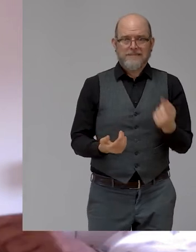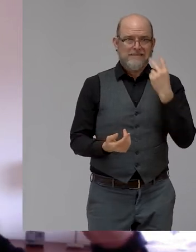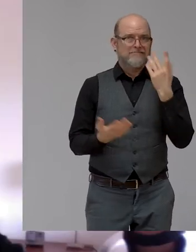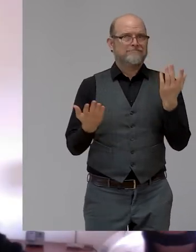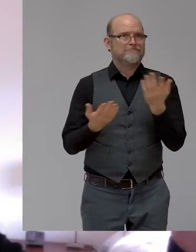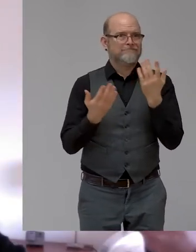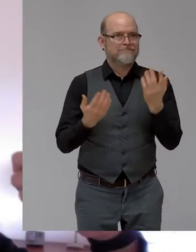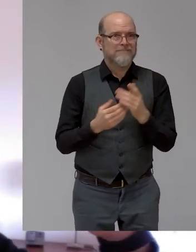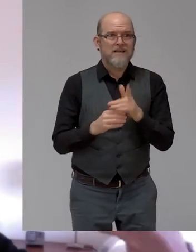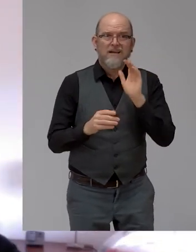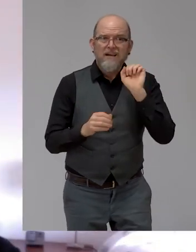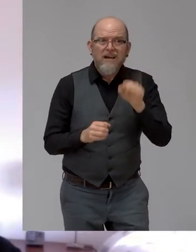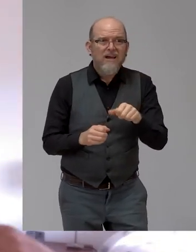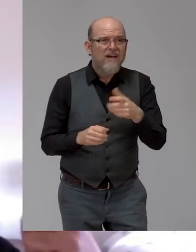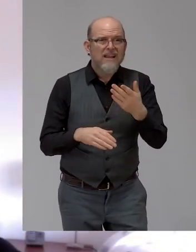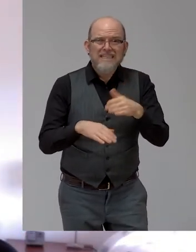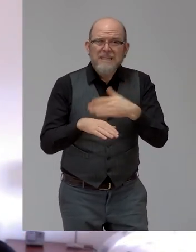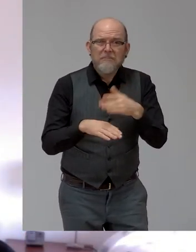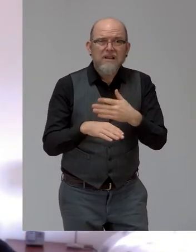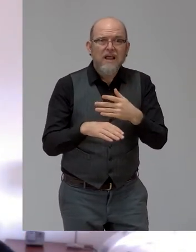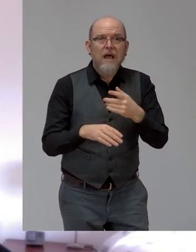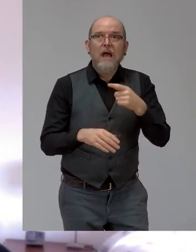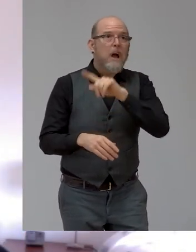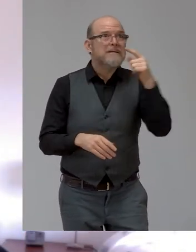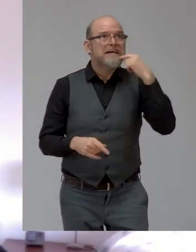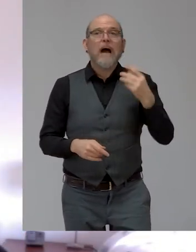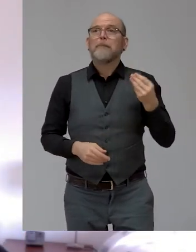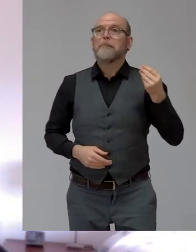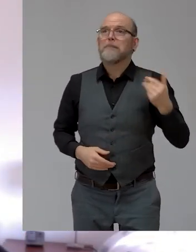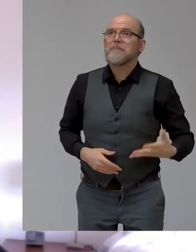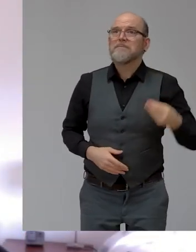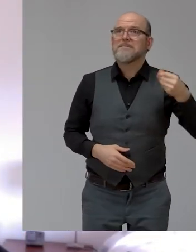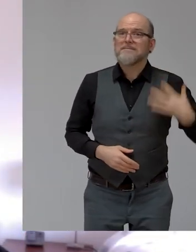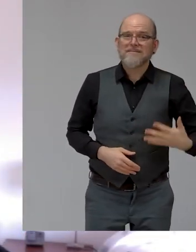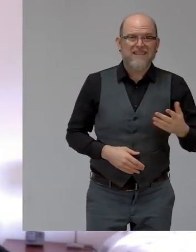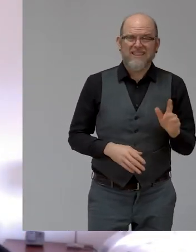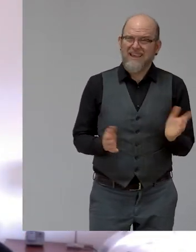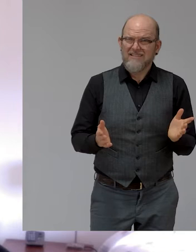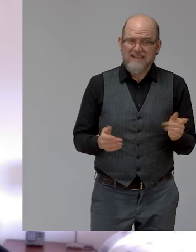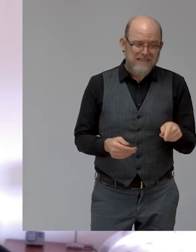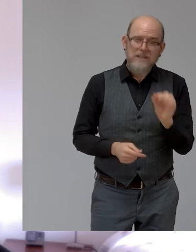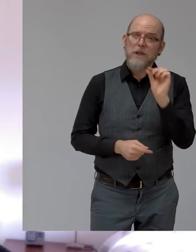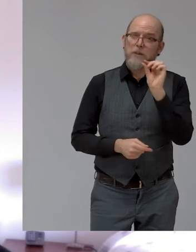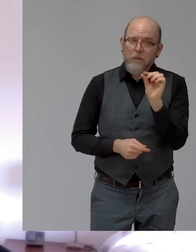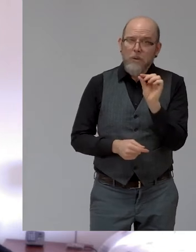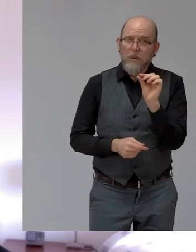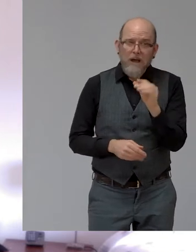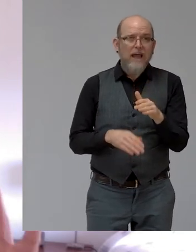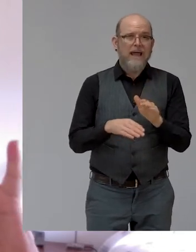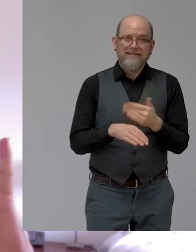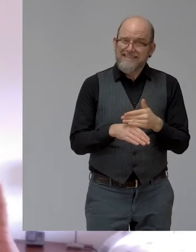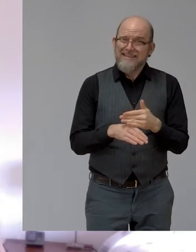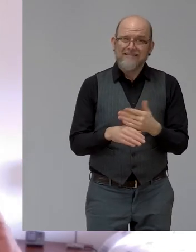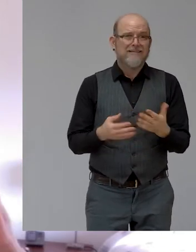this as something which is very expensive, very painful to do. There are lots of small things that we can do to really get ahead.